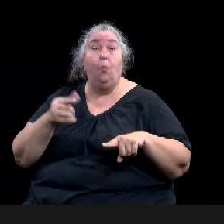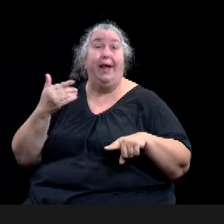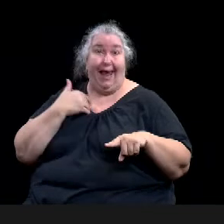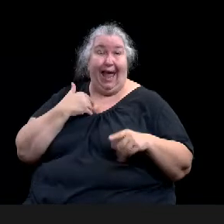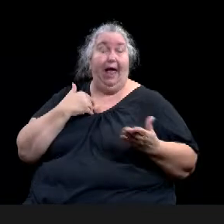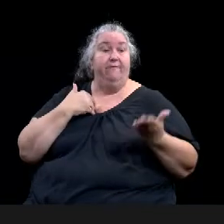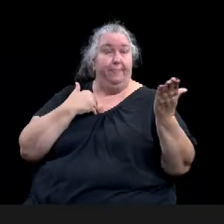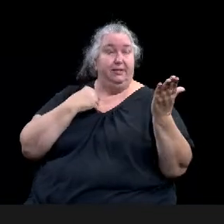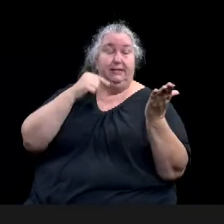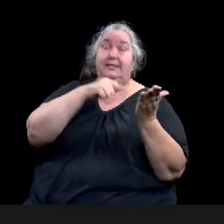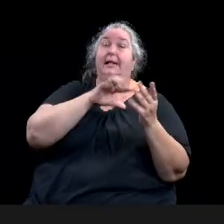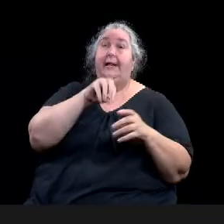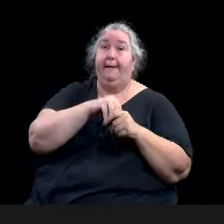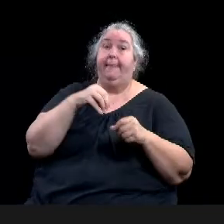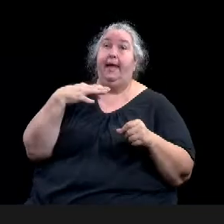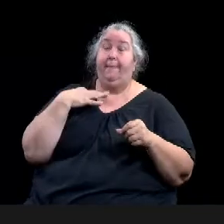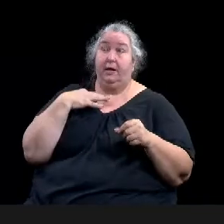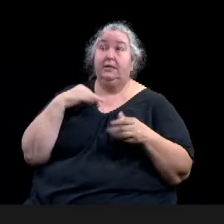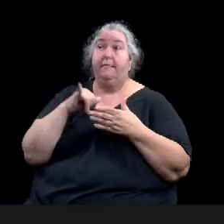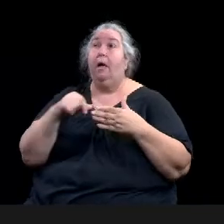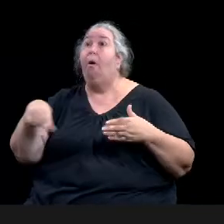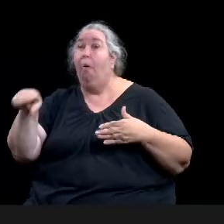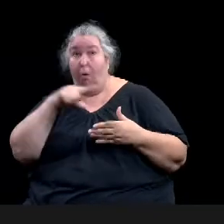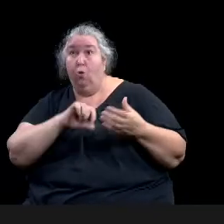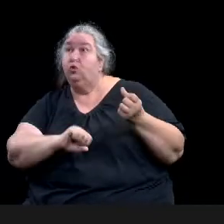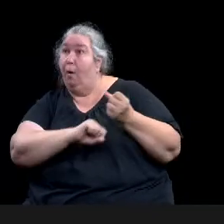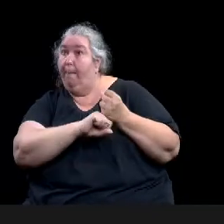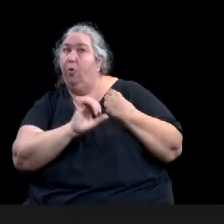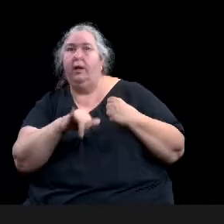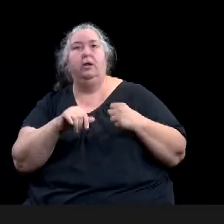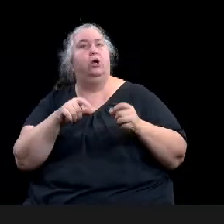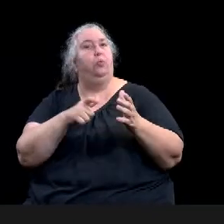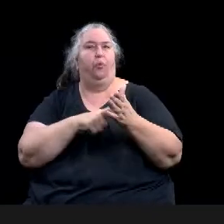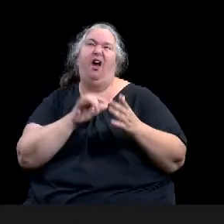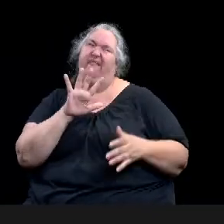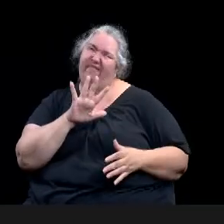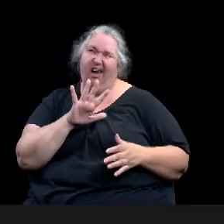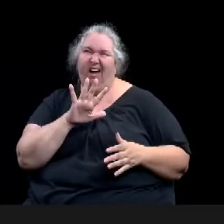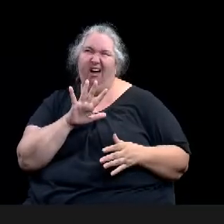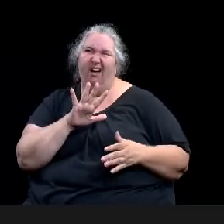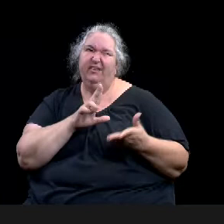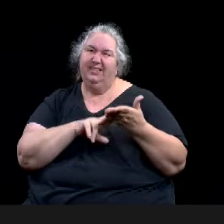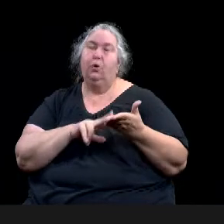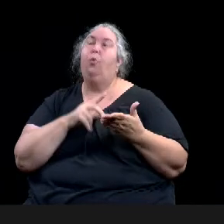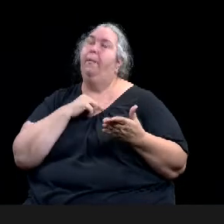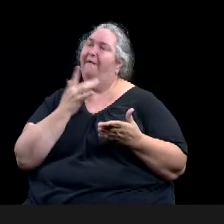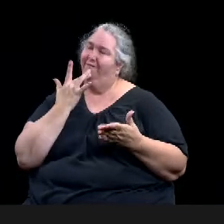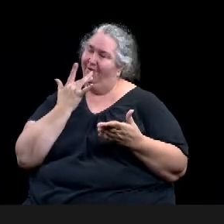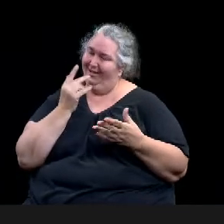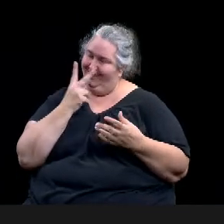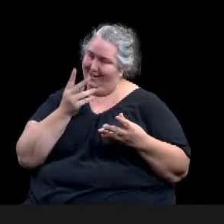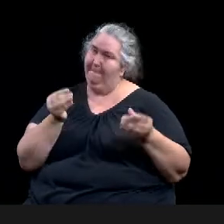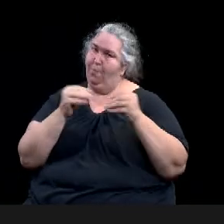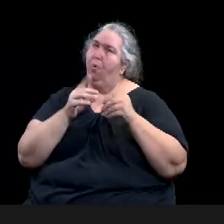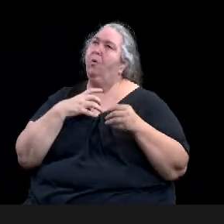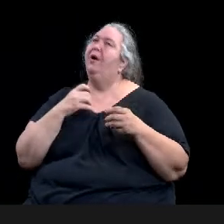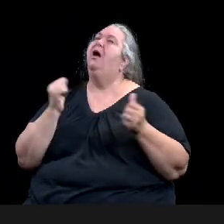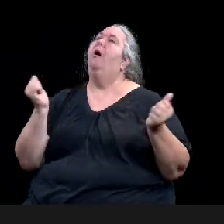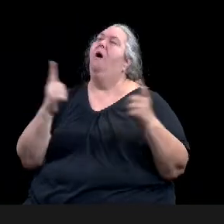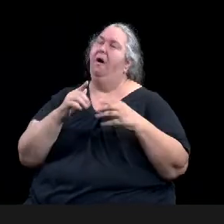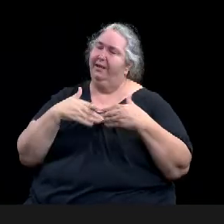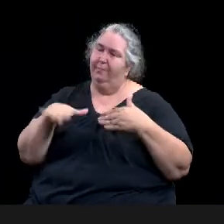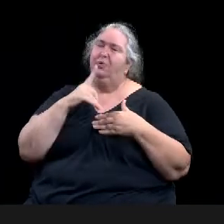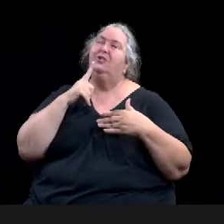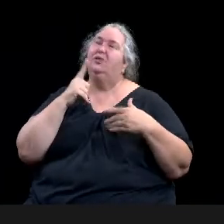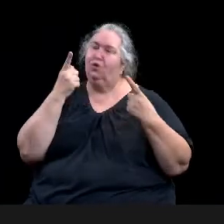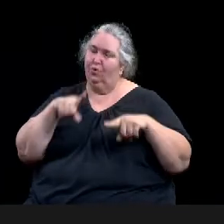really like to see the neighborhood agree that they're supporting this project. Um, it should result in some enhancement of the neighborhood. It